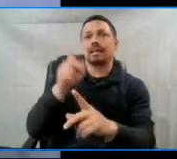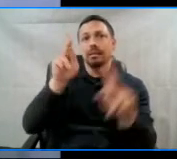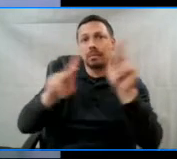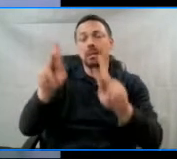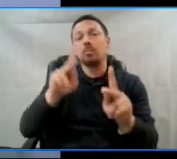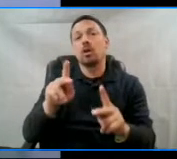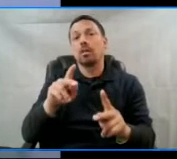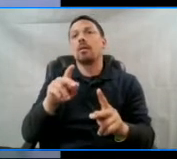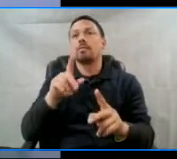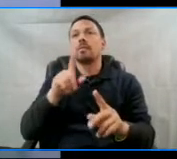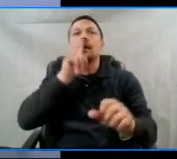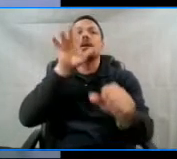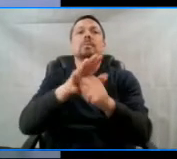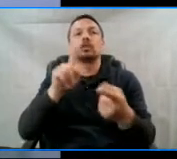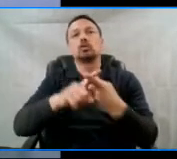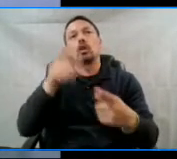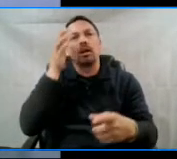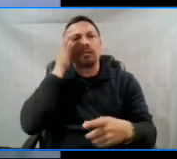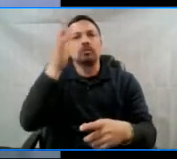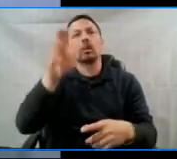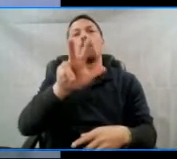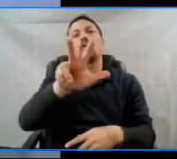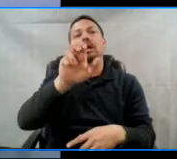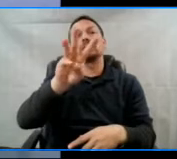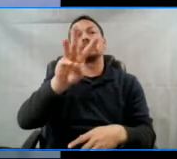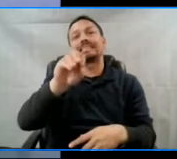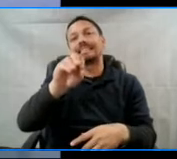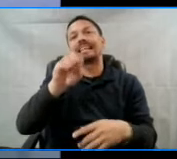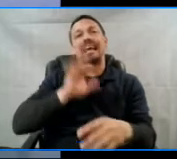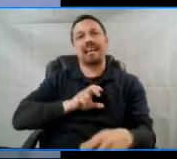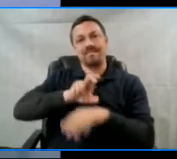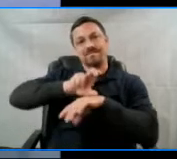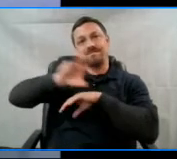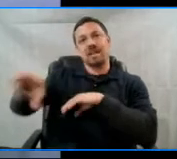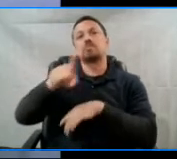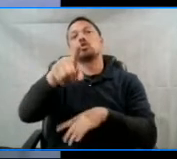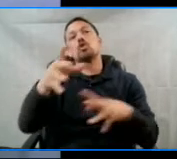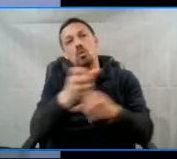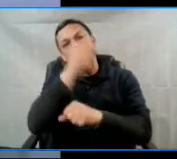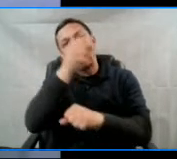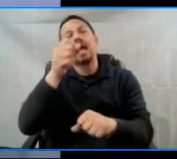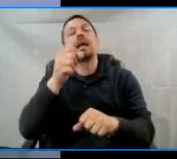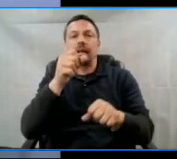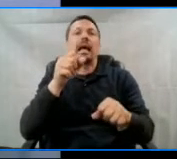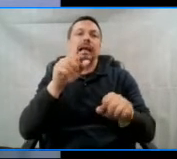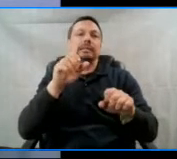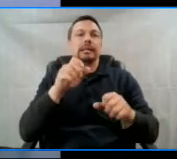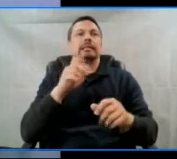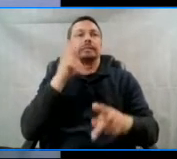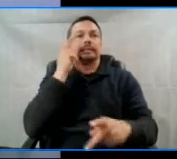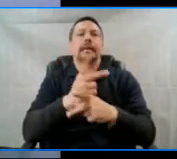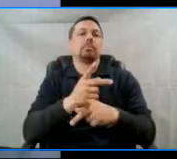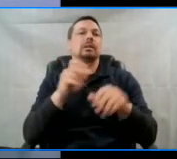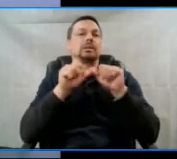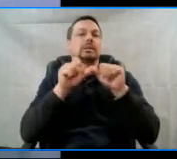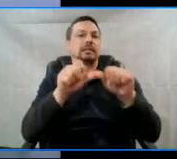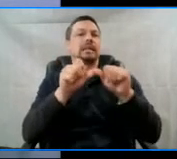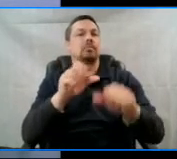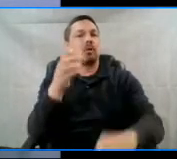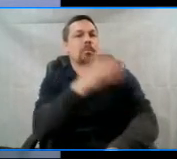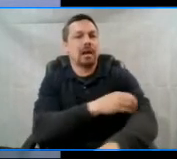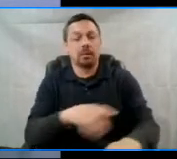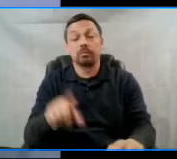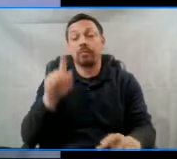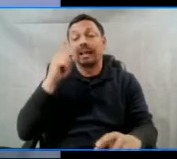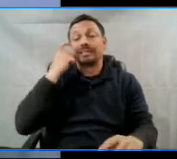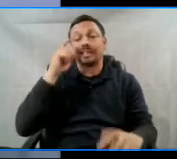committing to long-term 360 investments, you win and build sustainable power. Since the start of our proactive